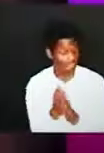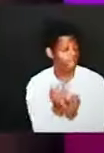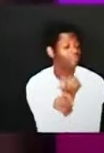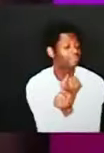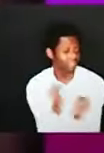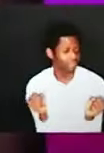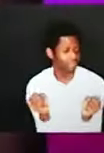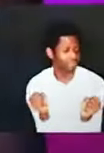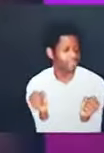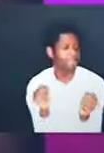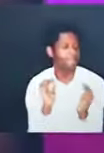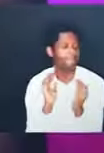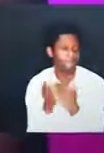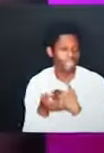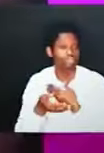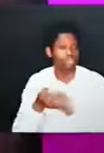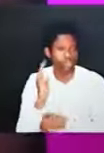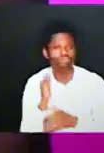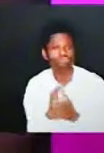but god